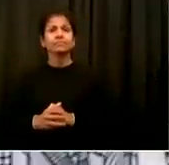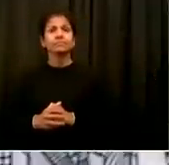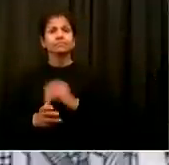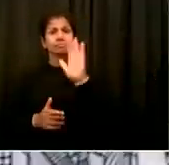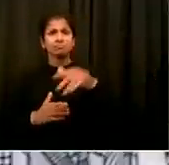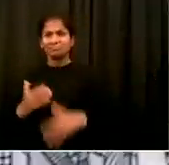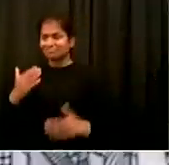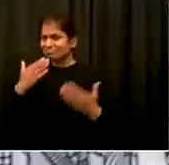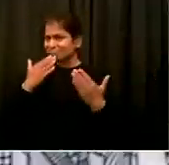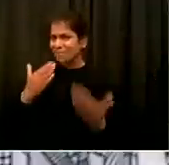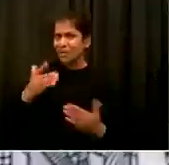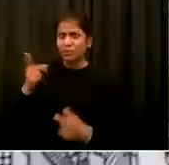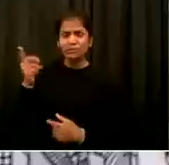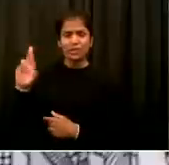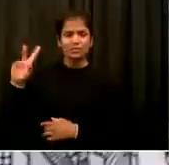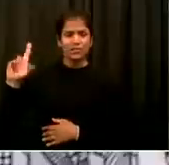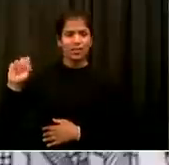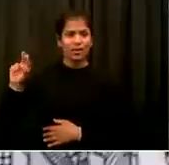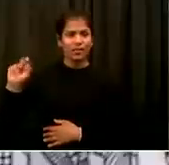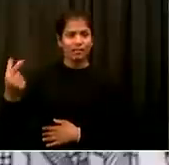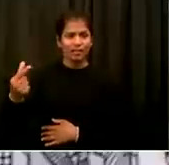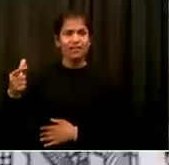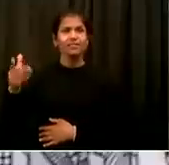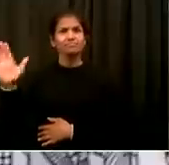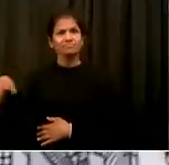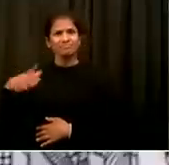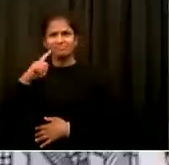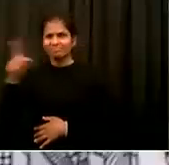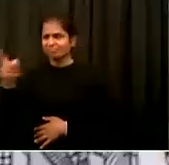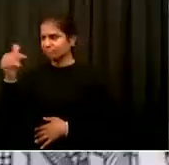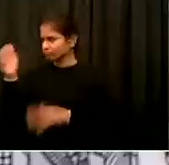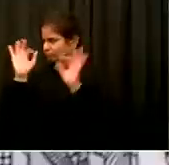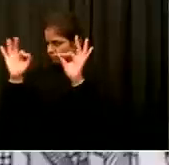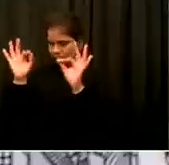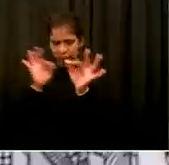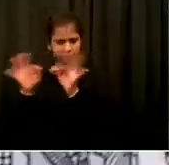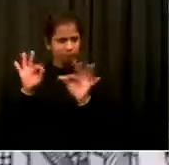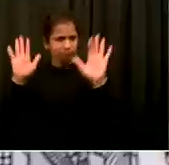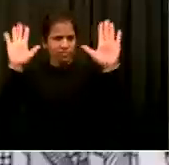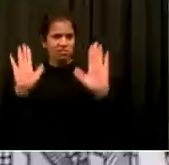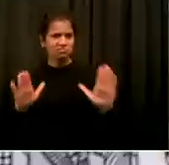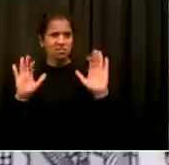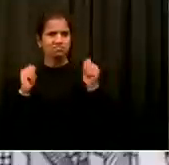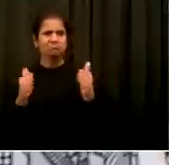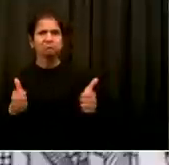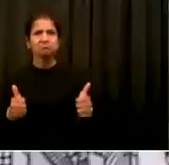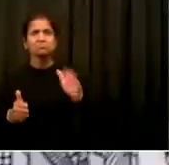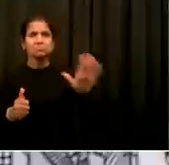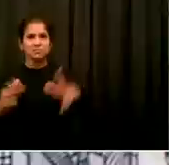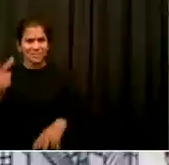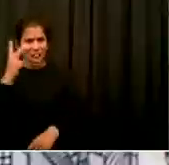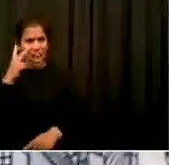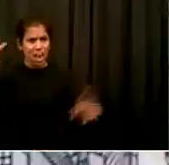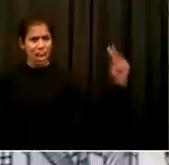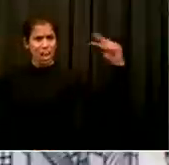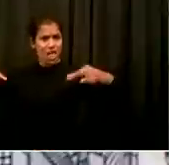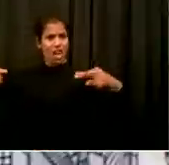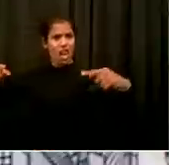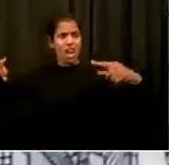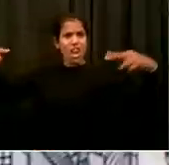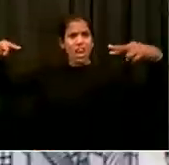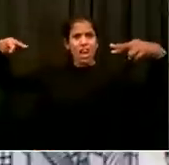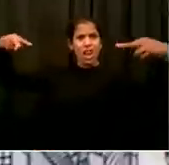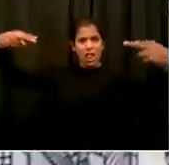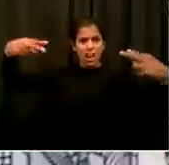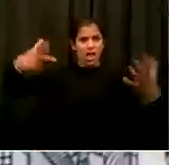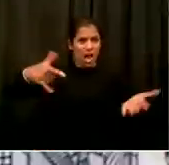unlike some places in the world, we have really gone the extra mile to make testing available widely, to make it simple, to make it fast, to make it free.